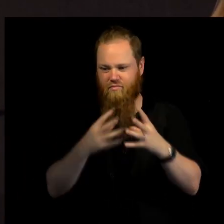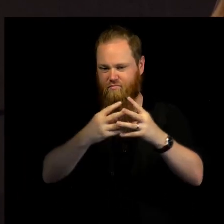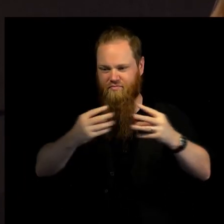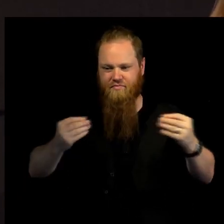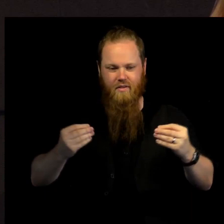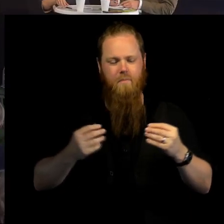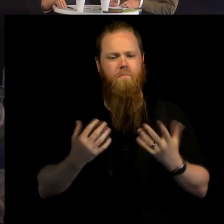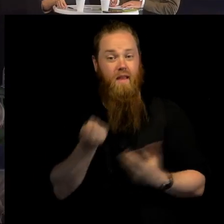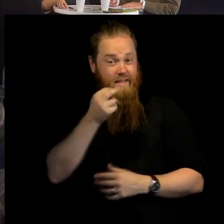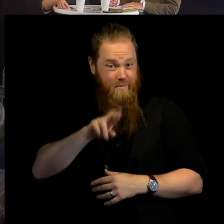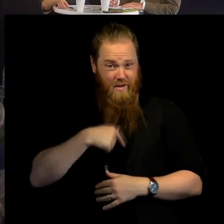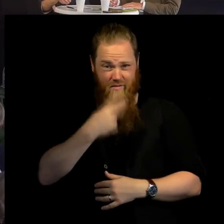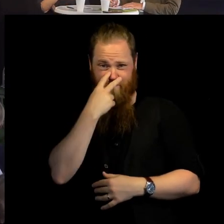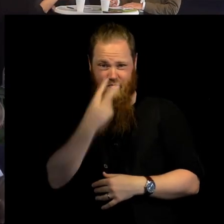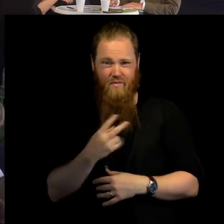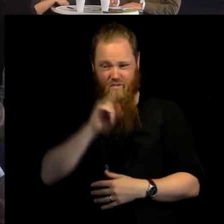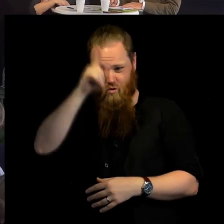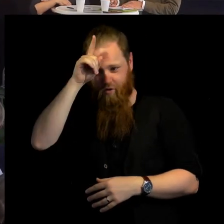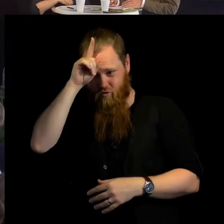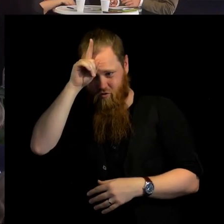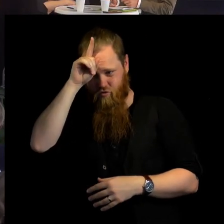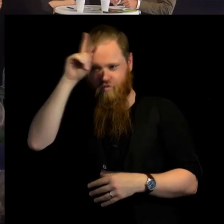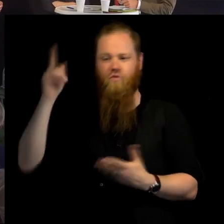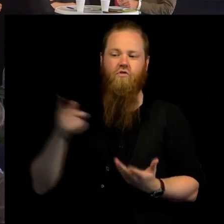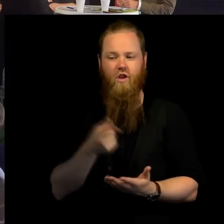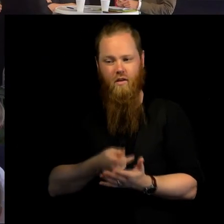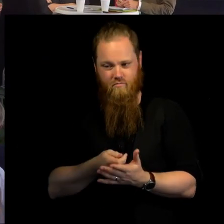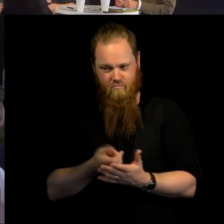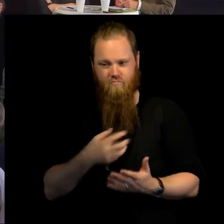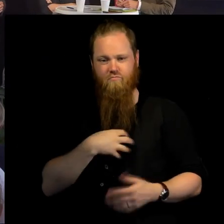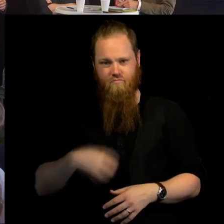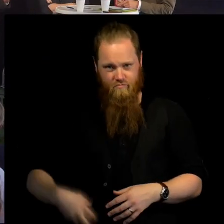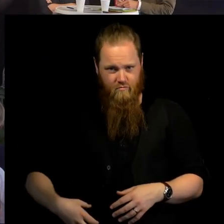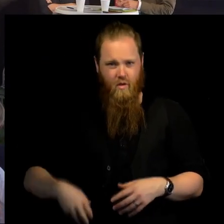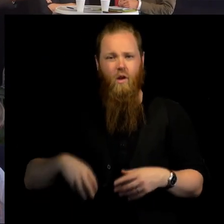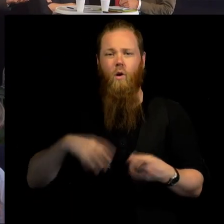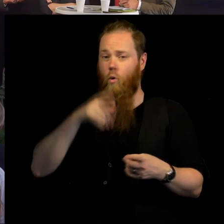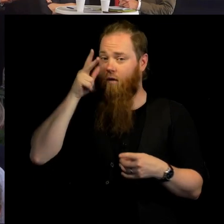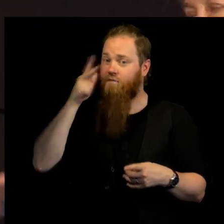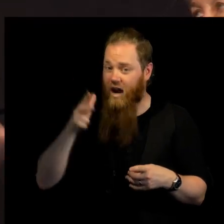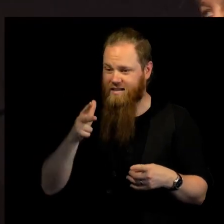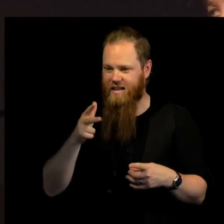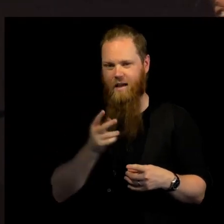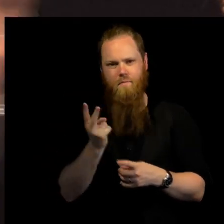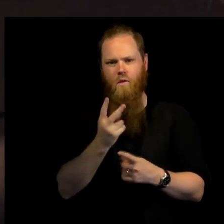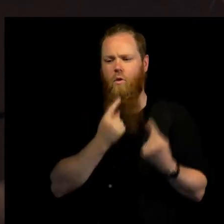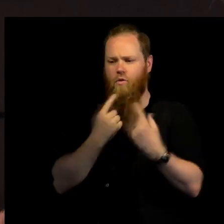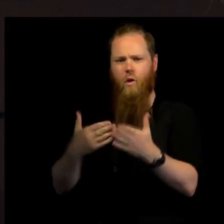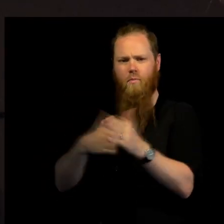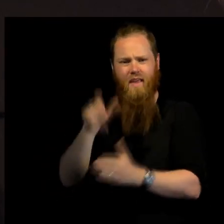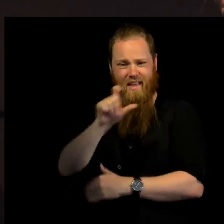the German president and the French declare to the Italians that